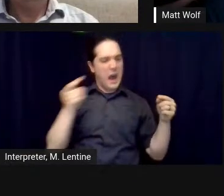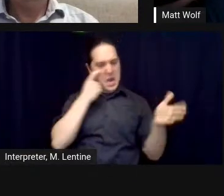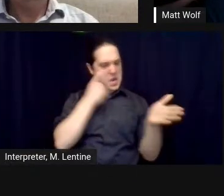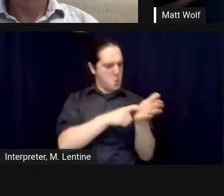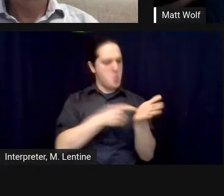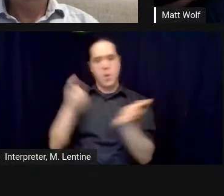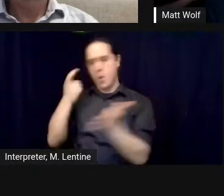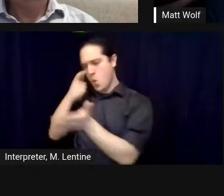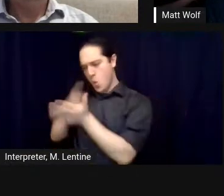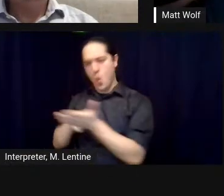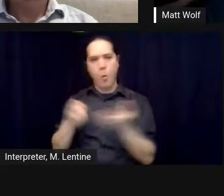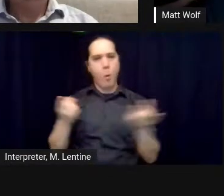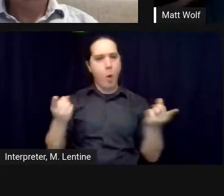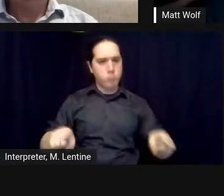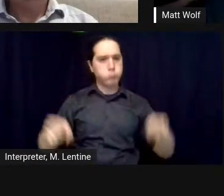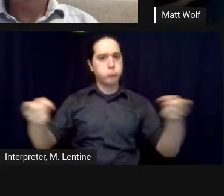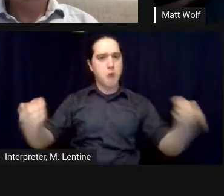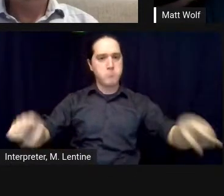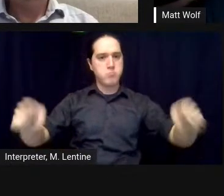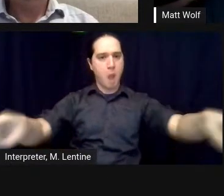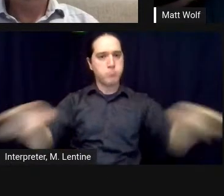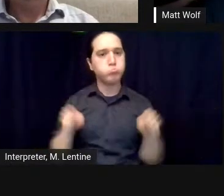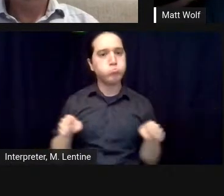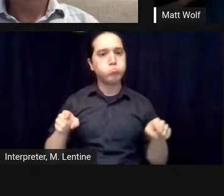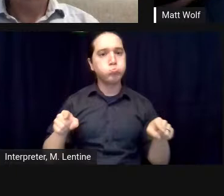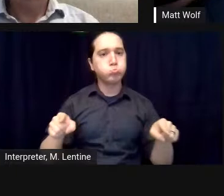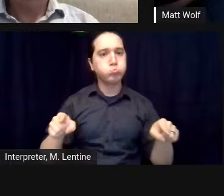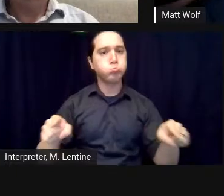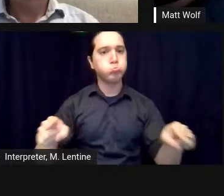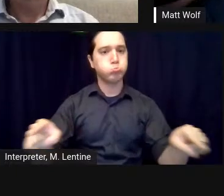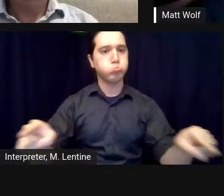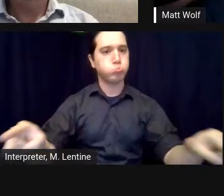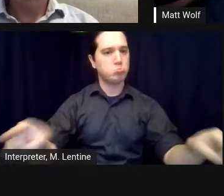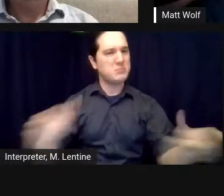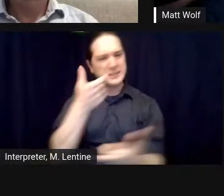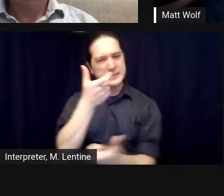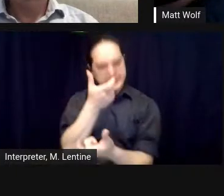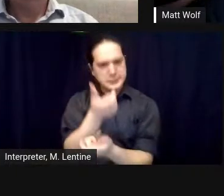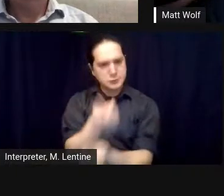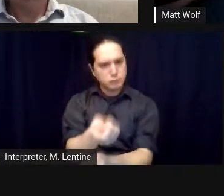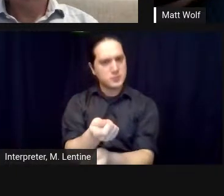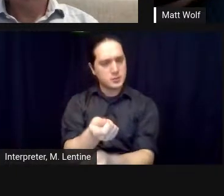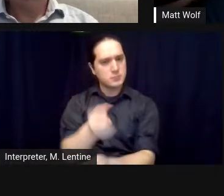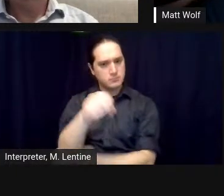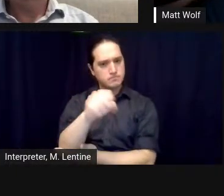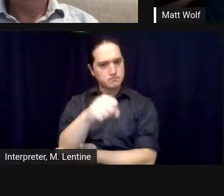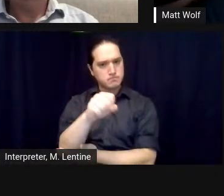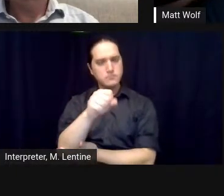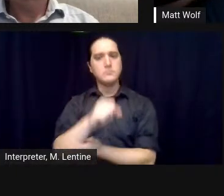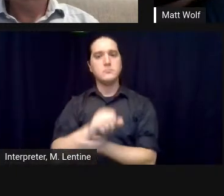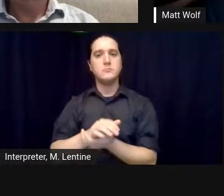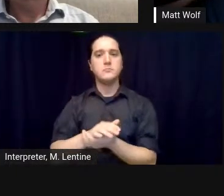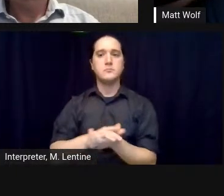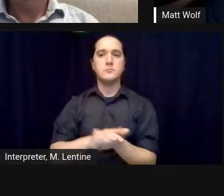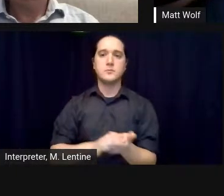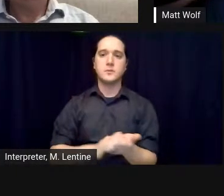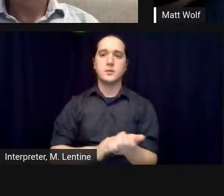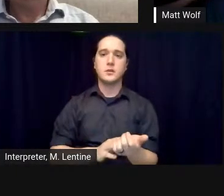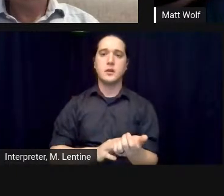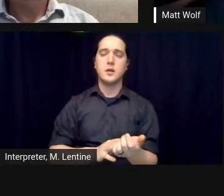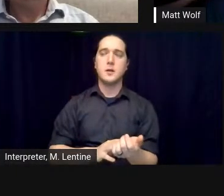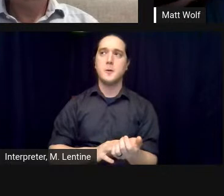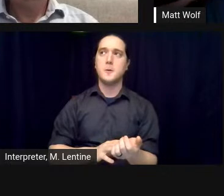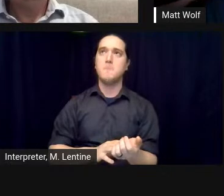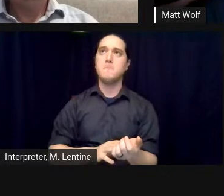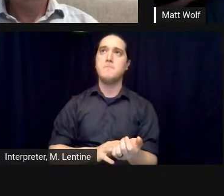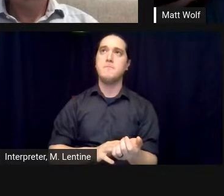i think is really instructive and inspiring this idea that um we can be transformed by the experience of